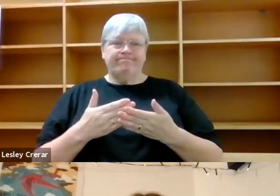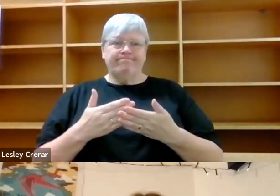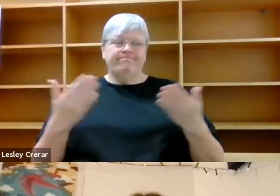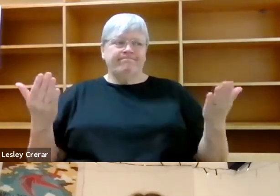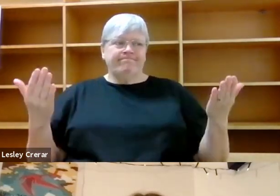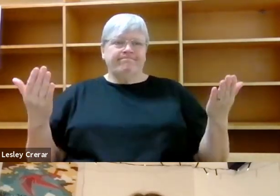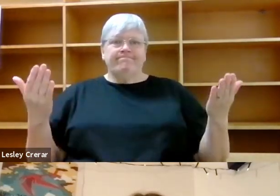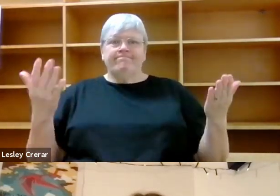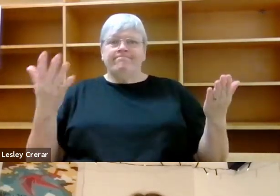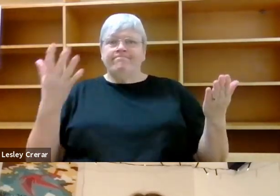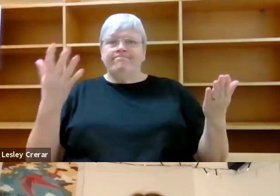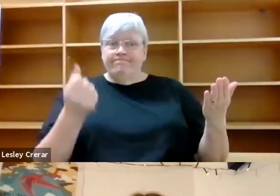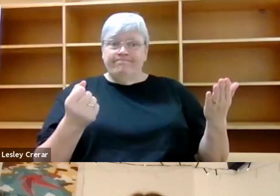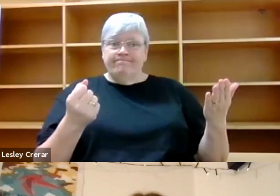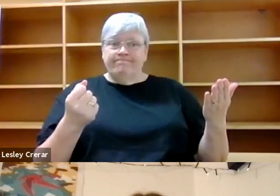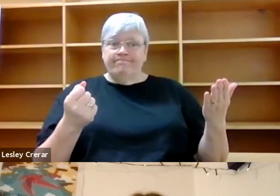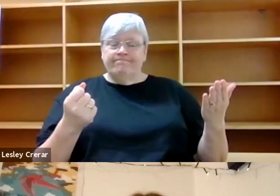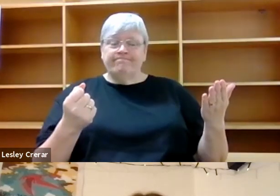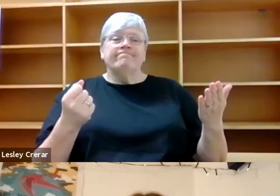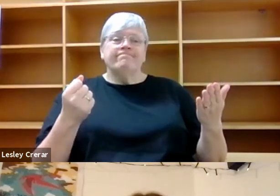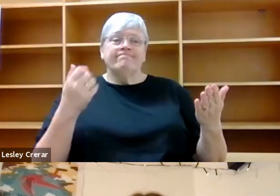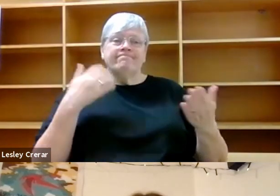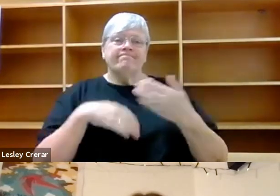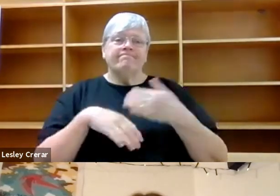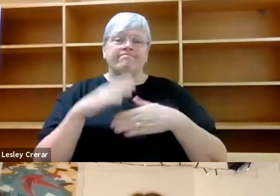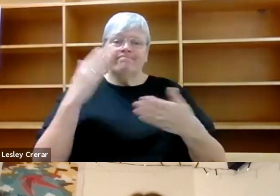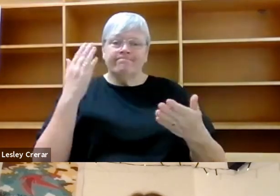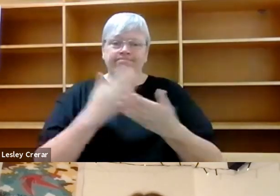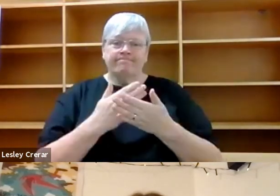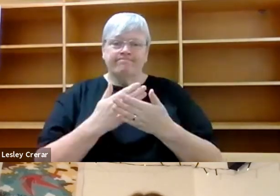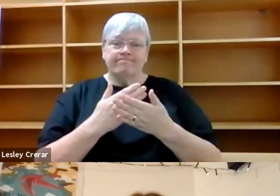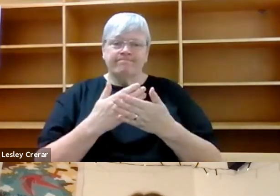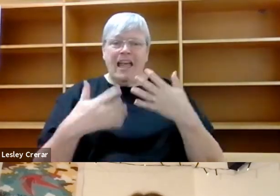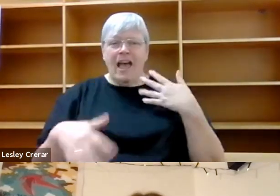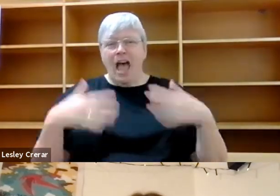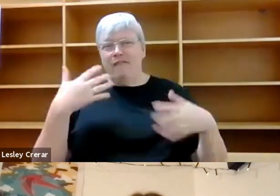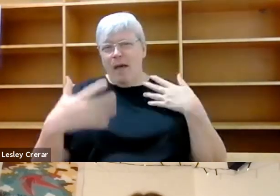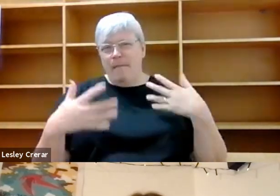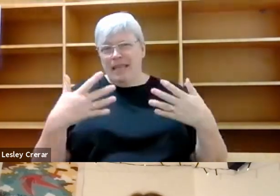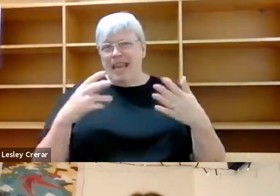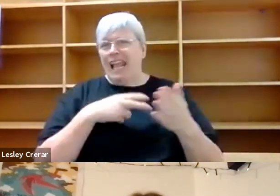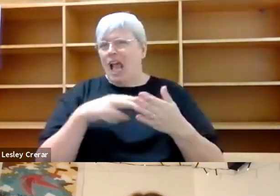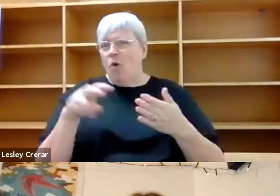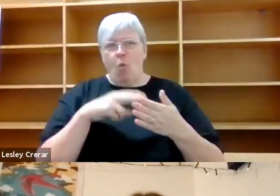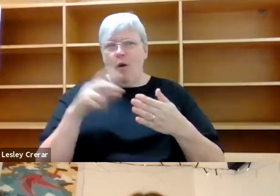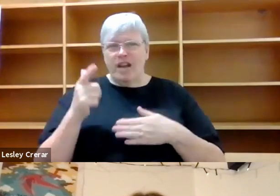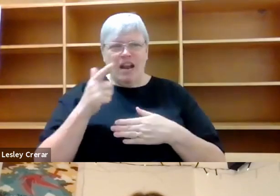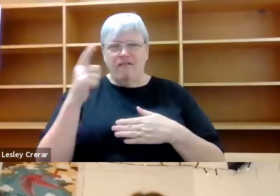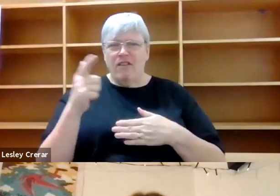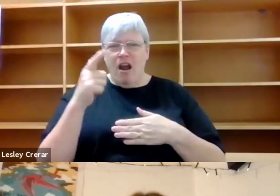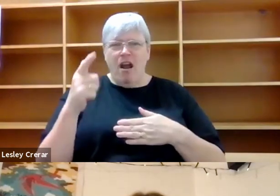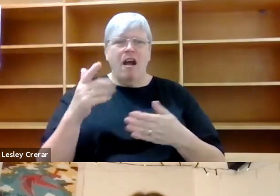I have a condition that means I sometimes can't walk very far. Um, it's a pain related condition and I'm a very